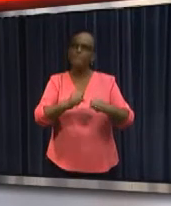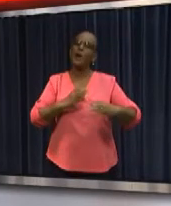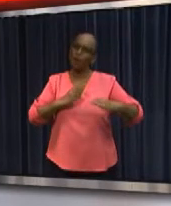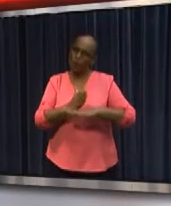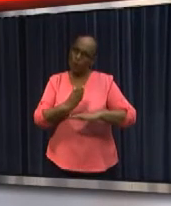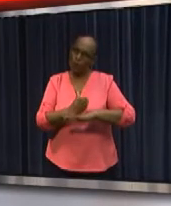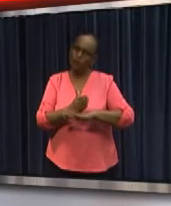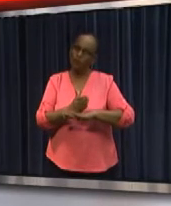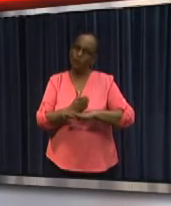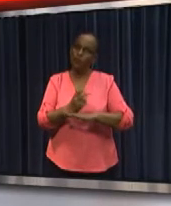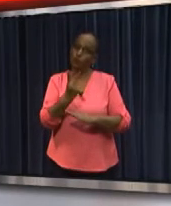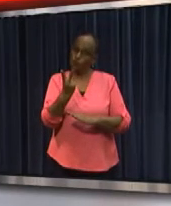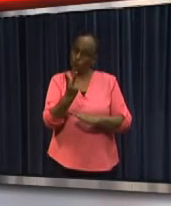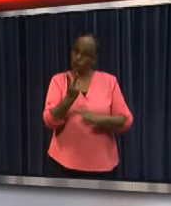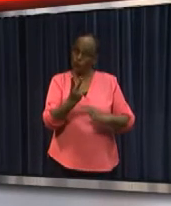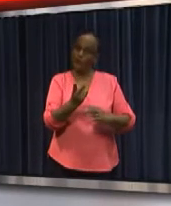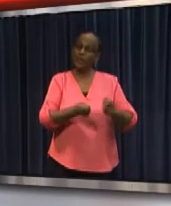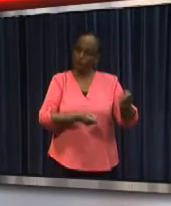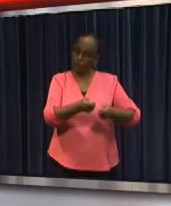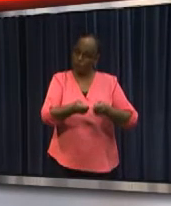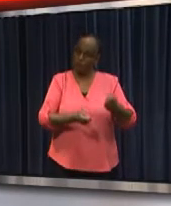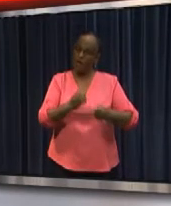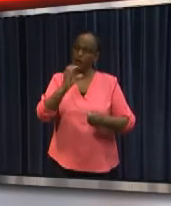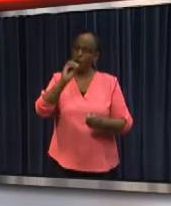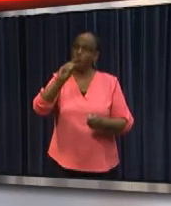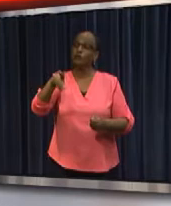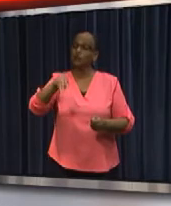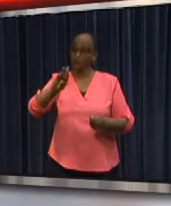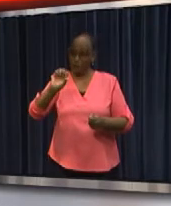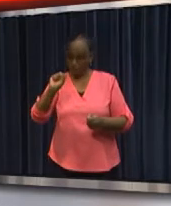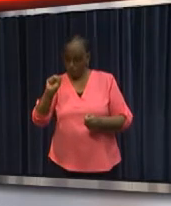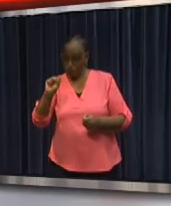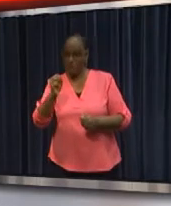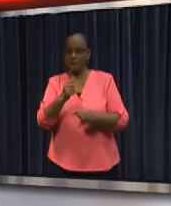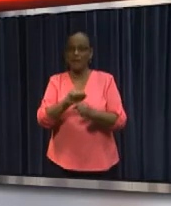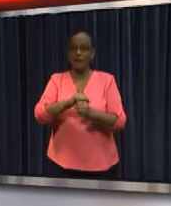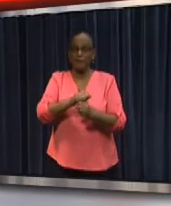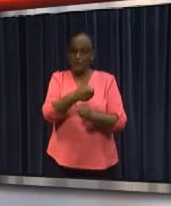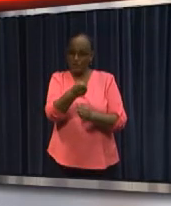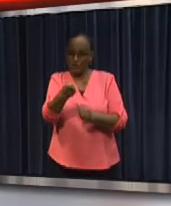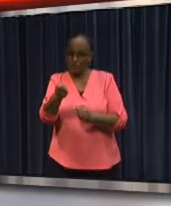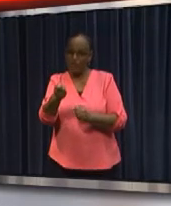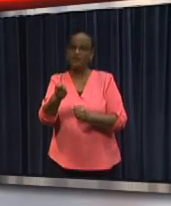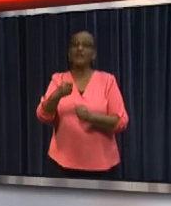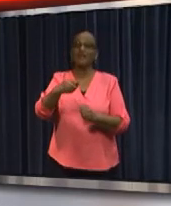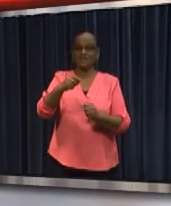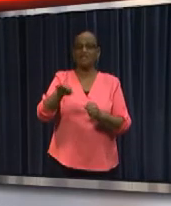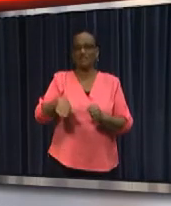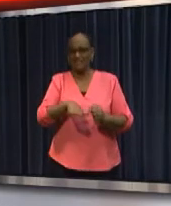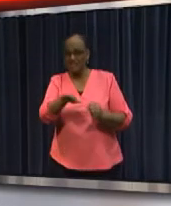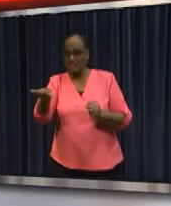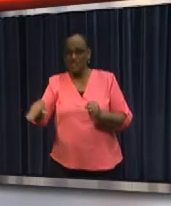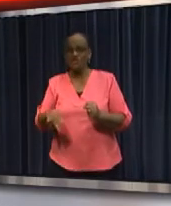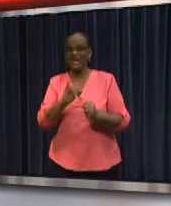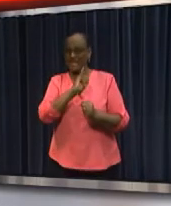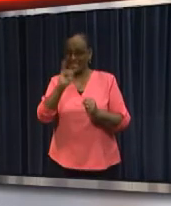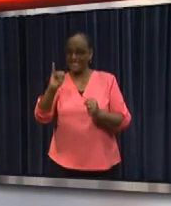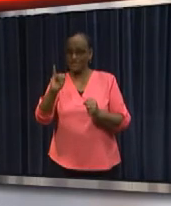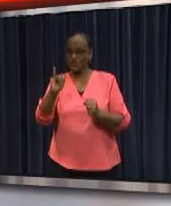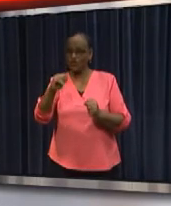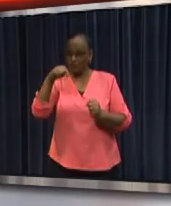of the Octopus operation yesterday informed the press on this issue in the press conference of the National